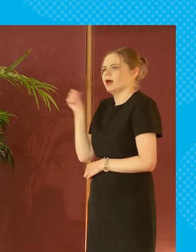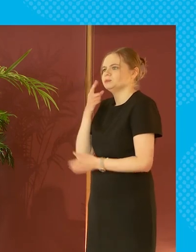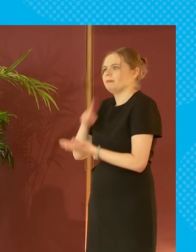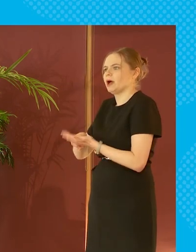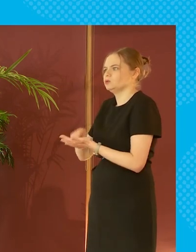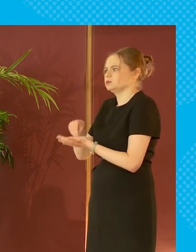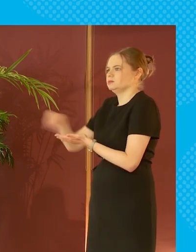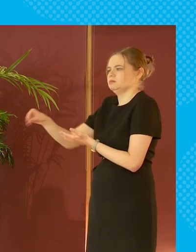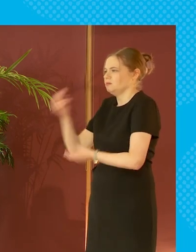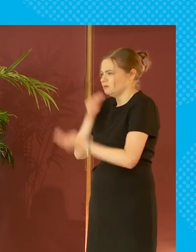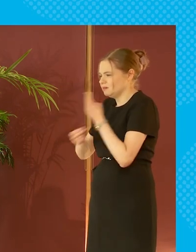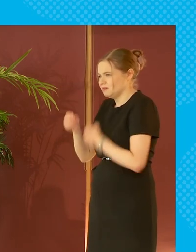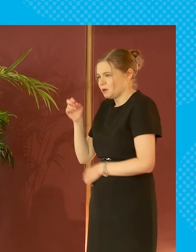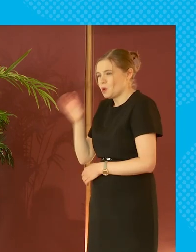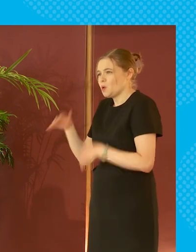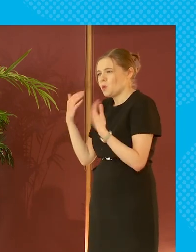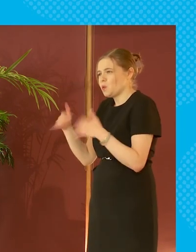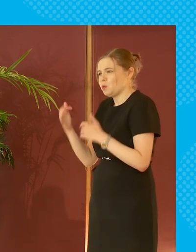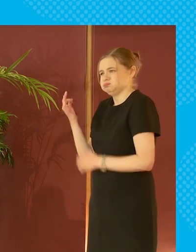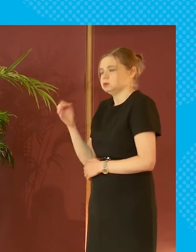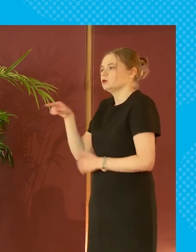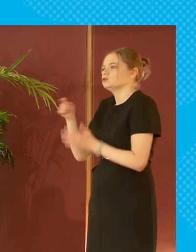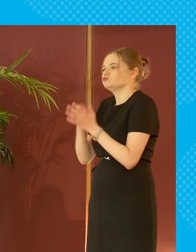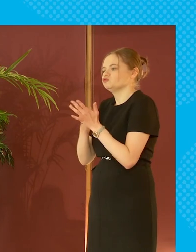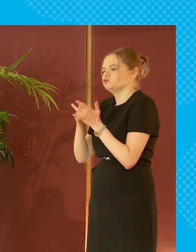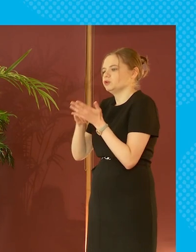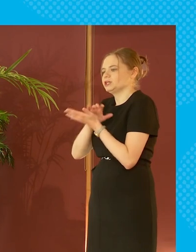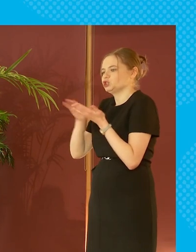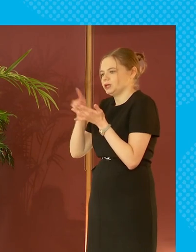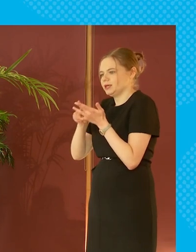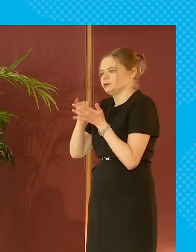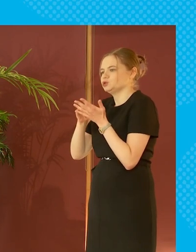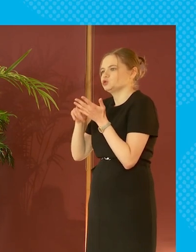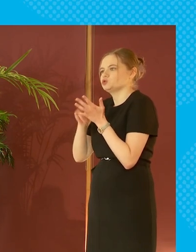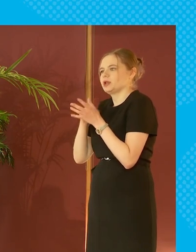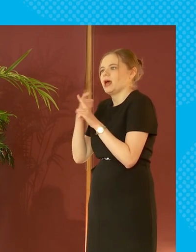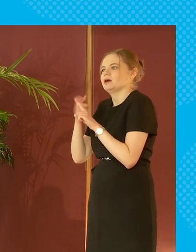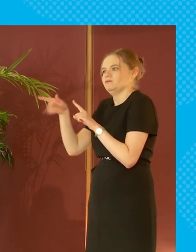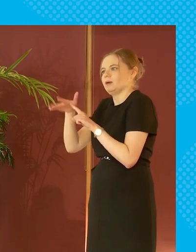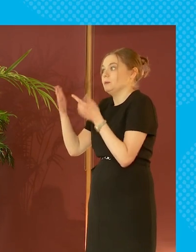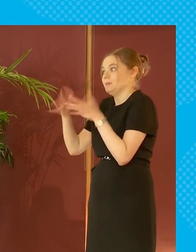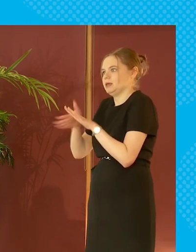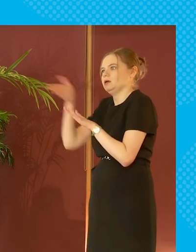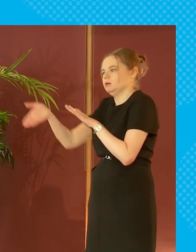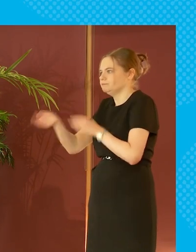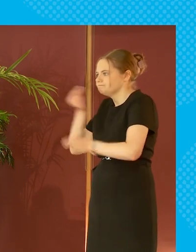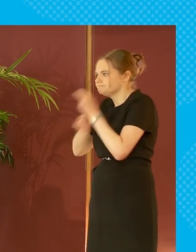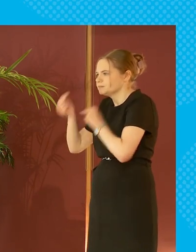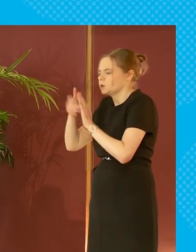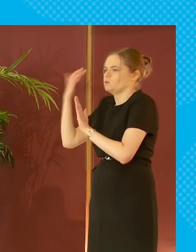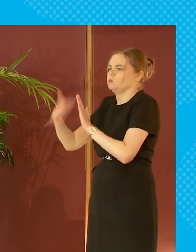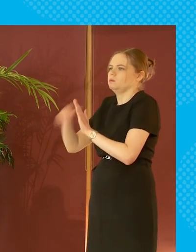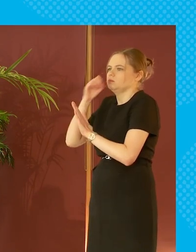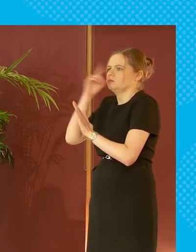right because that's what i think it was a vishy sunak and family in the state at disneyland or somewhere and what is